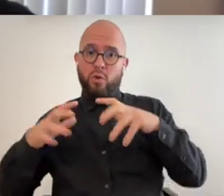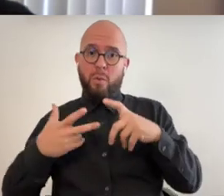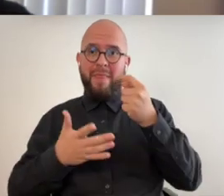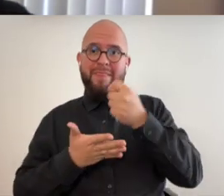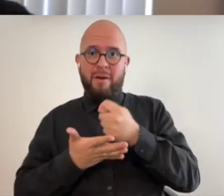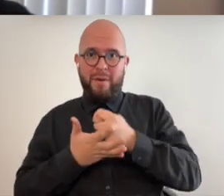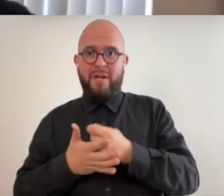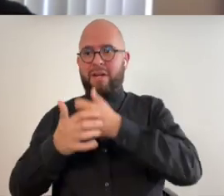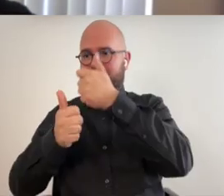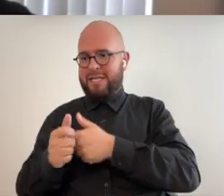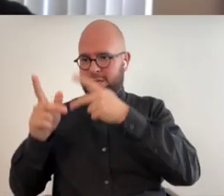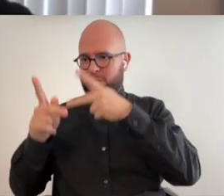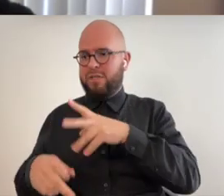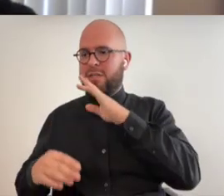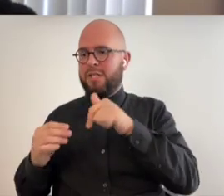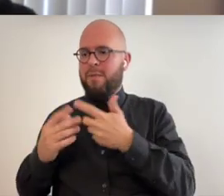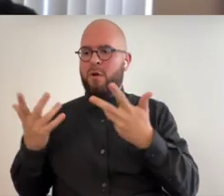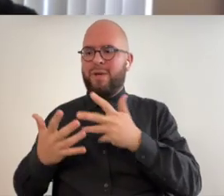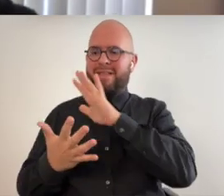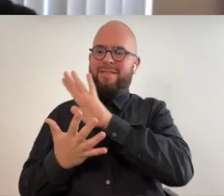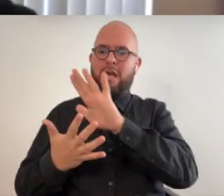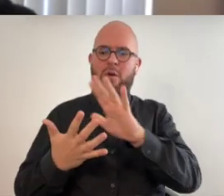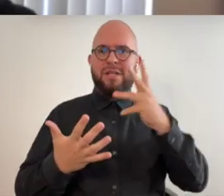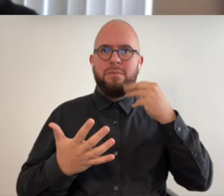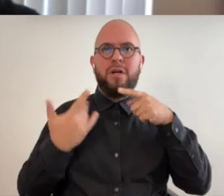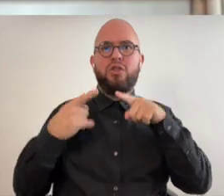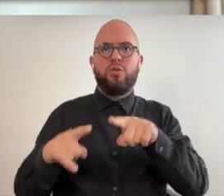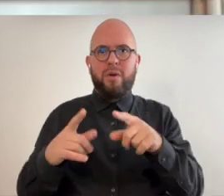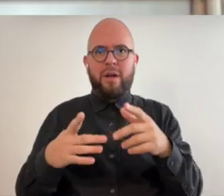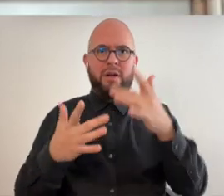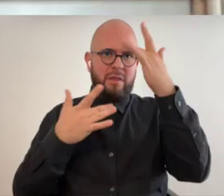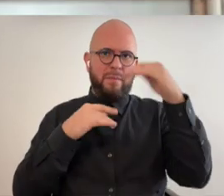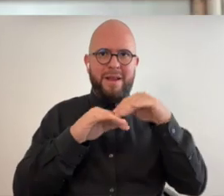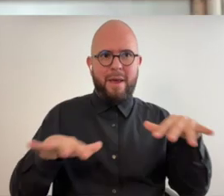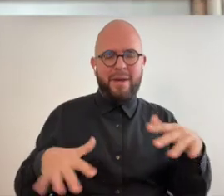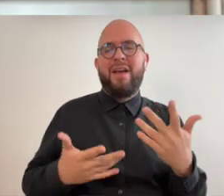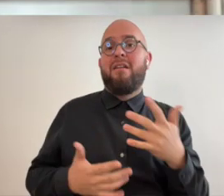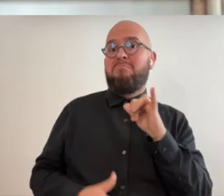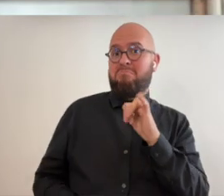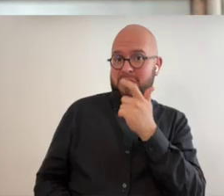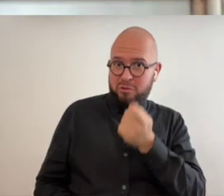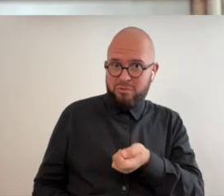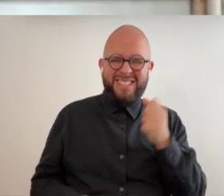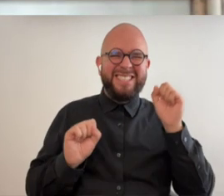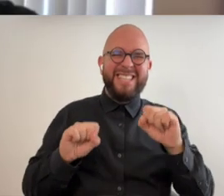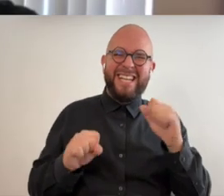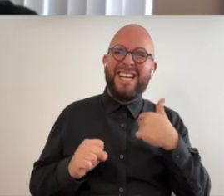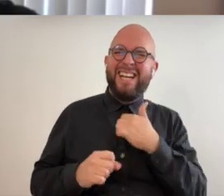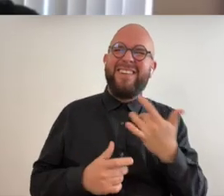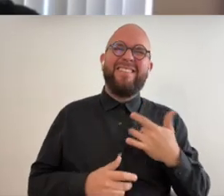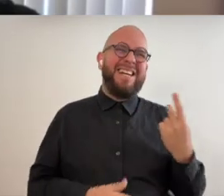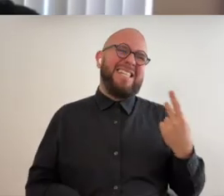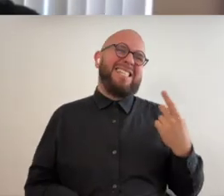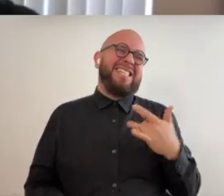person talks about what their experience in the pandemic was oh interesting because we both feel that that the